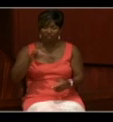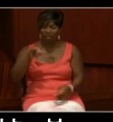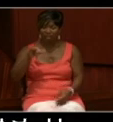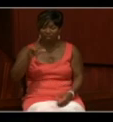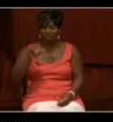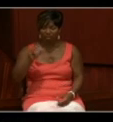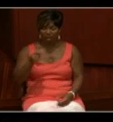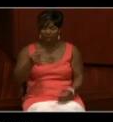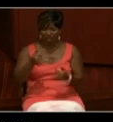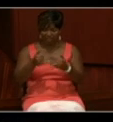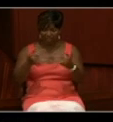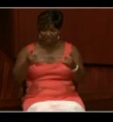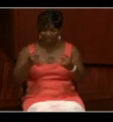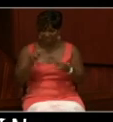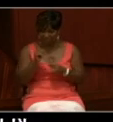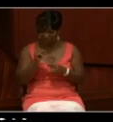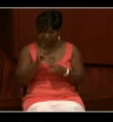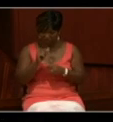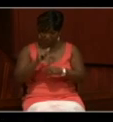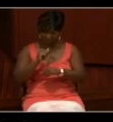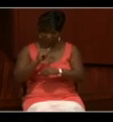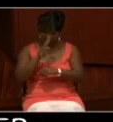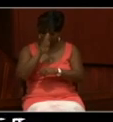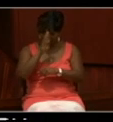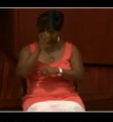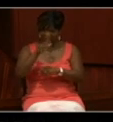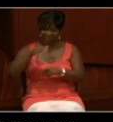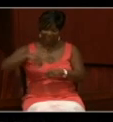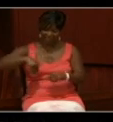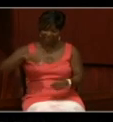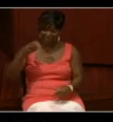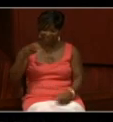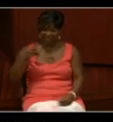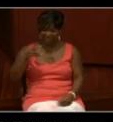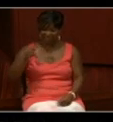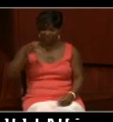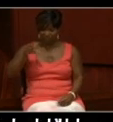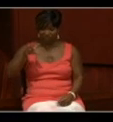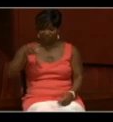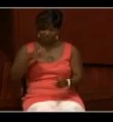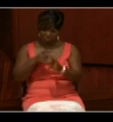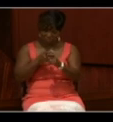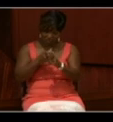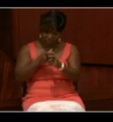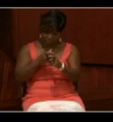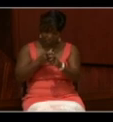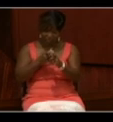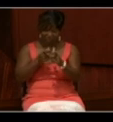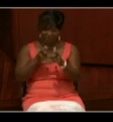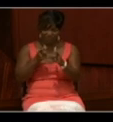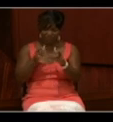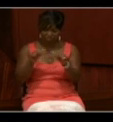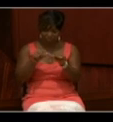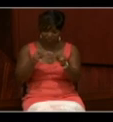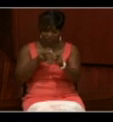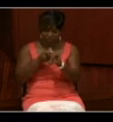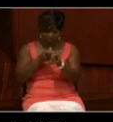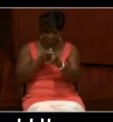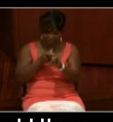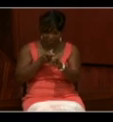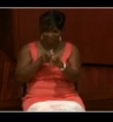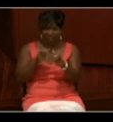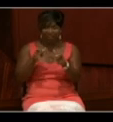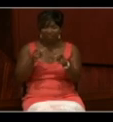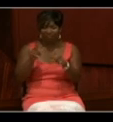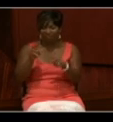This was a tool that was invented in the late 16th century for measuring the speed of a vessel, which was necessary information for navigating